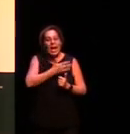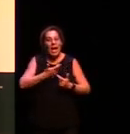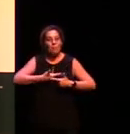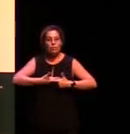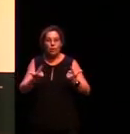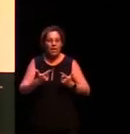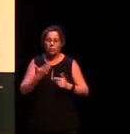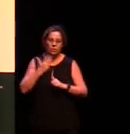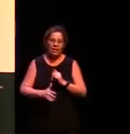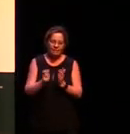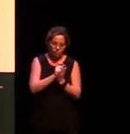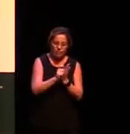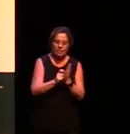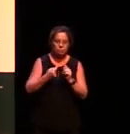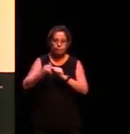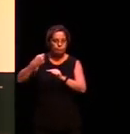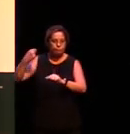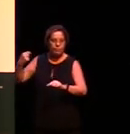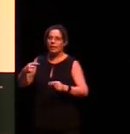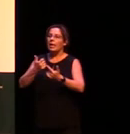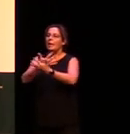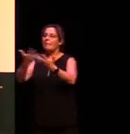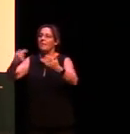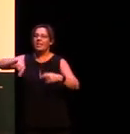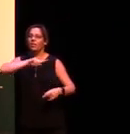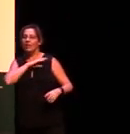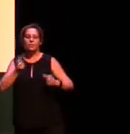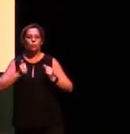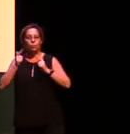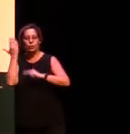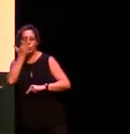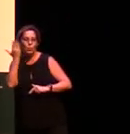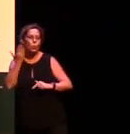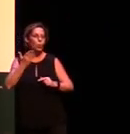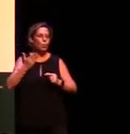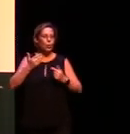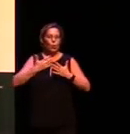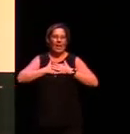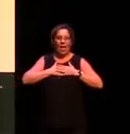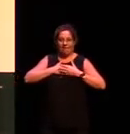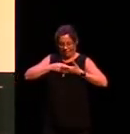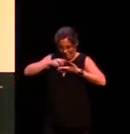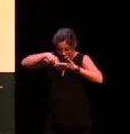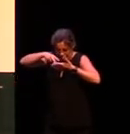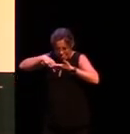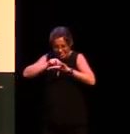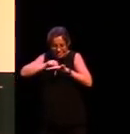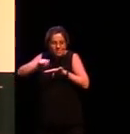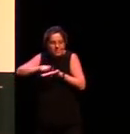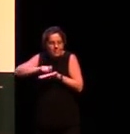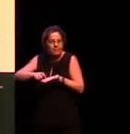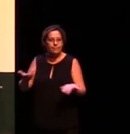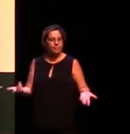weren't traditionally written down and that might seem strange for those of us from such a illiterate society as ours but in fact the large